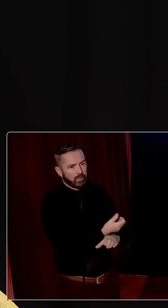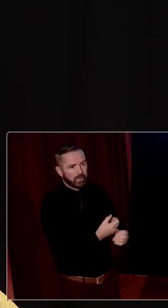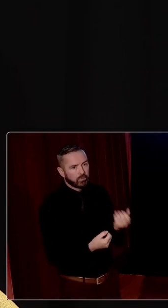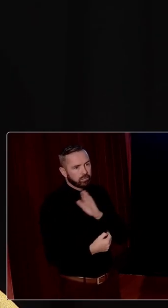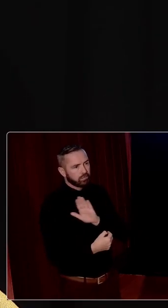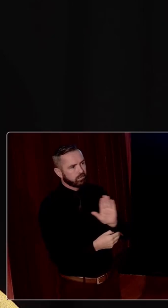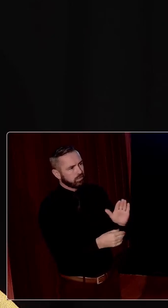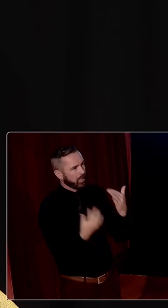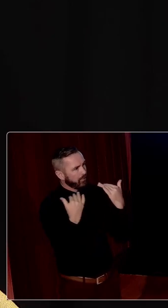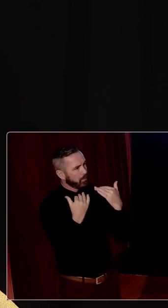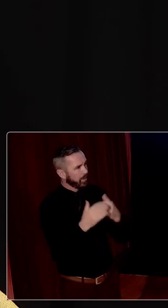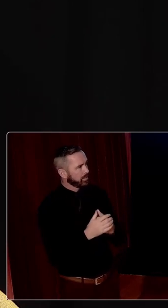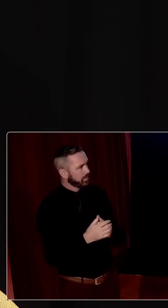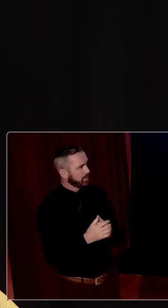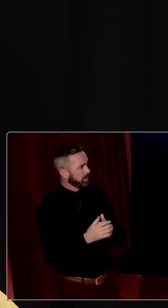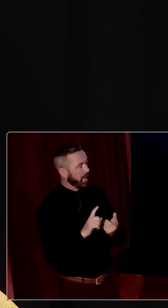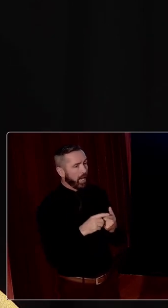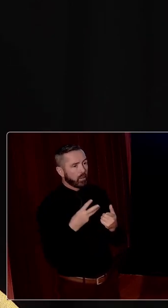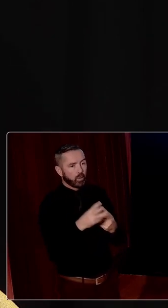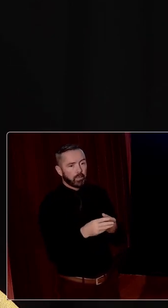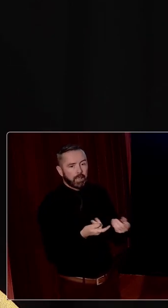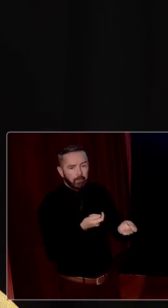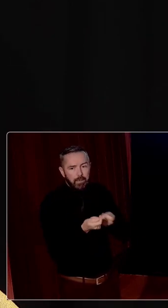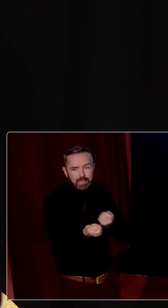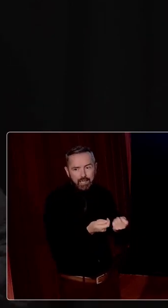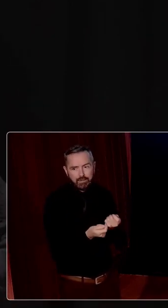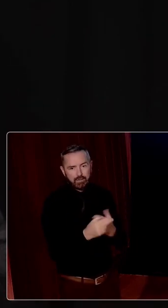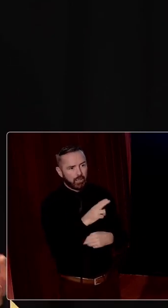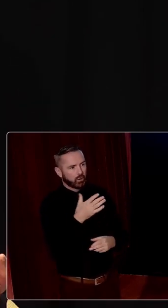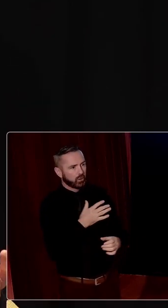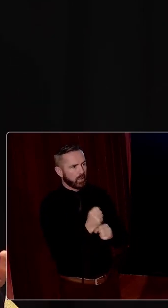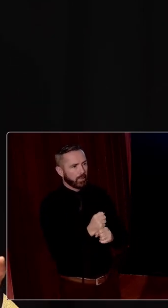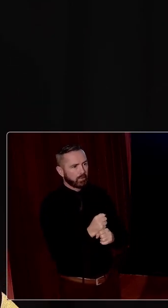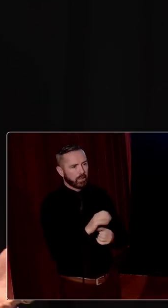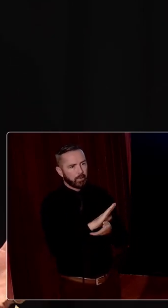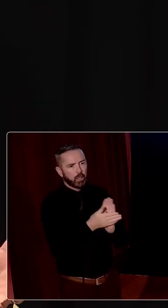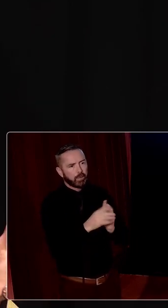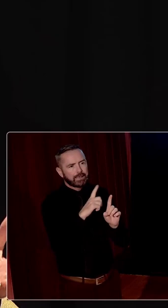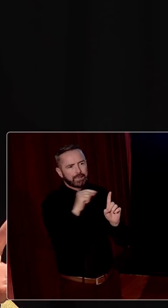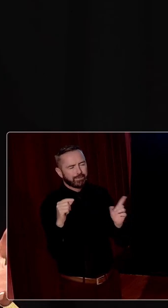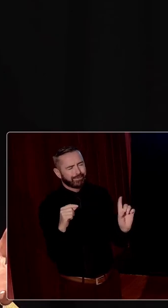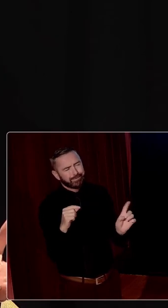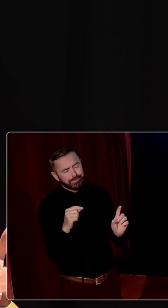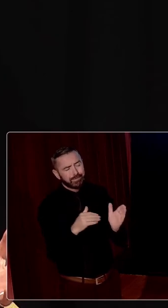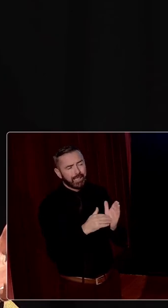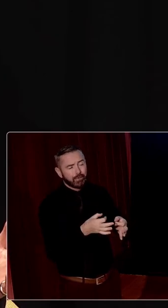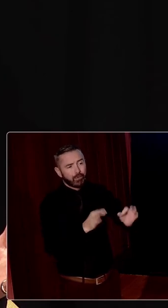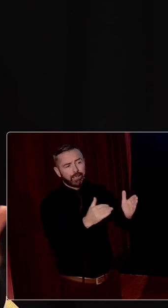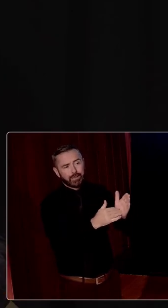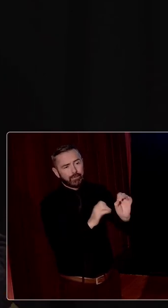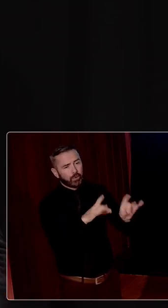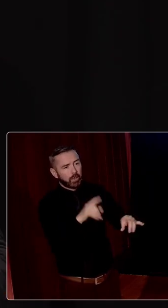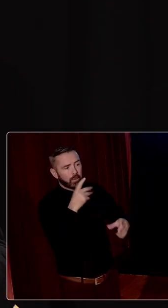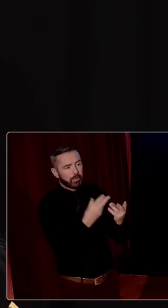material, and that it will be contextualised and mediated. It's not just about digitising. I mean, these digitisation projects are marvellous,